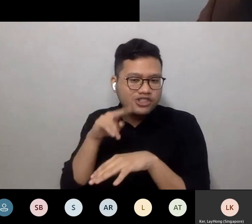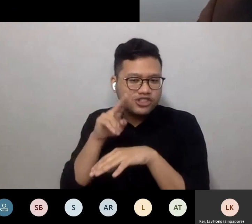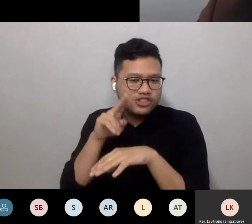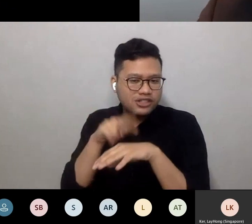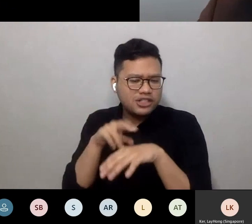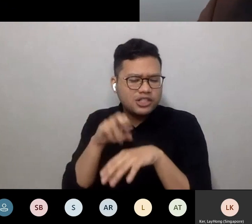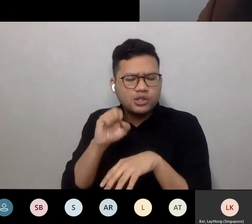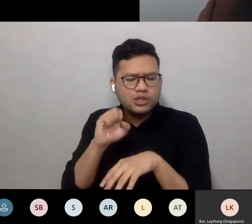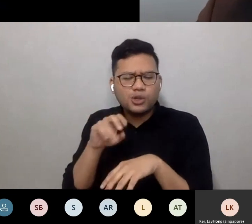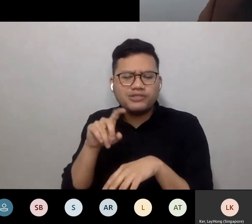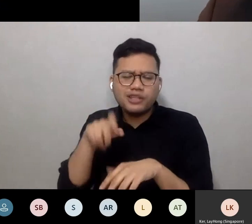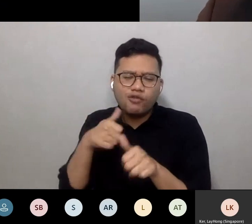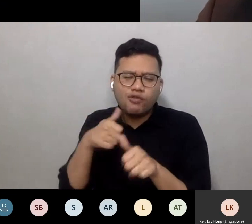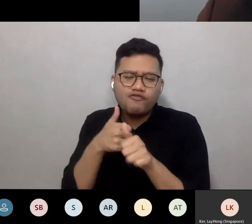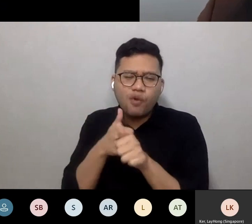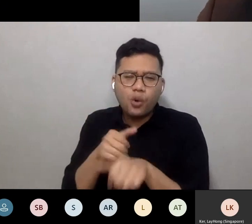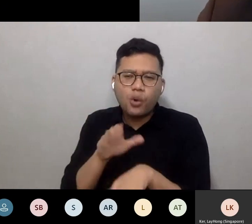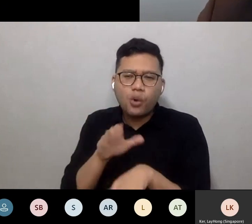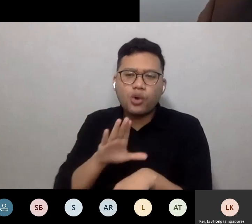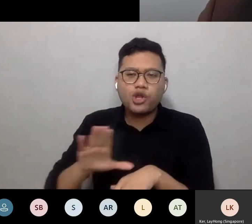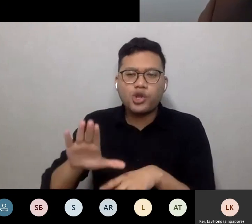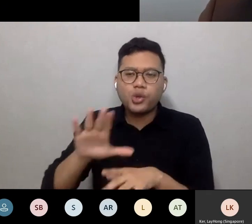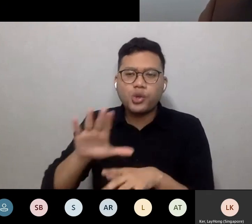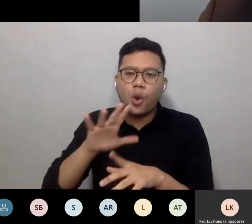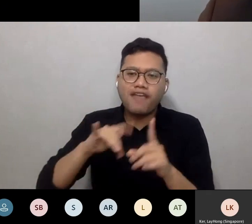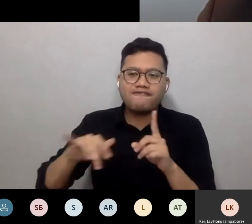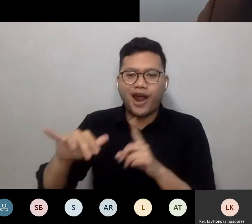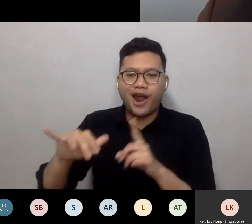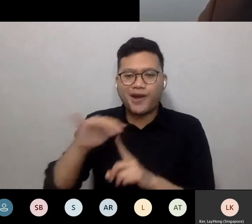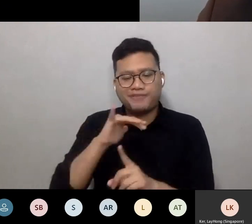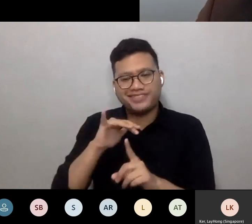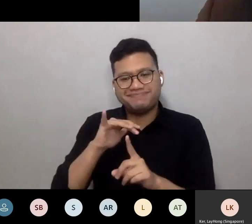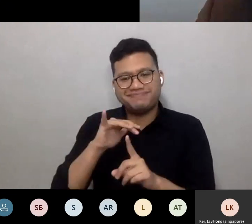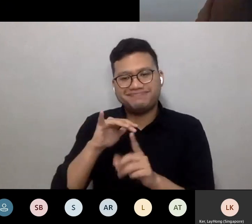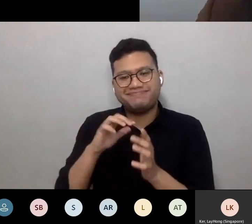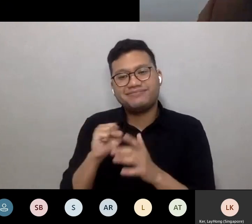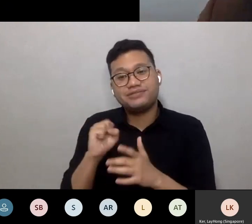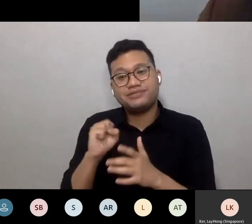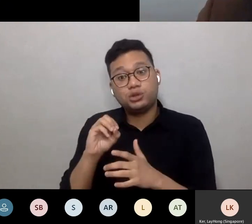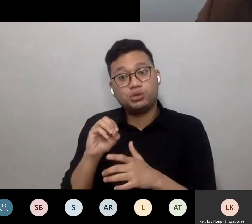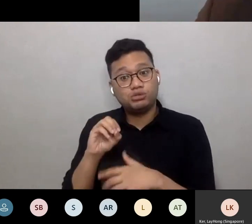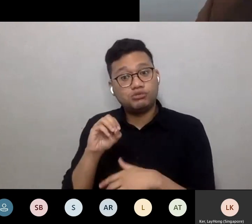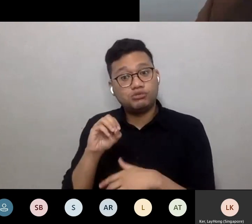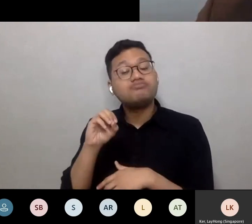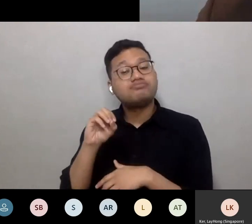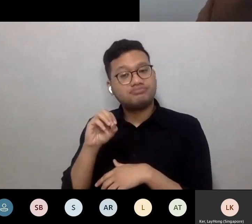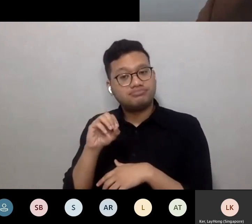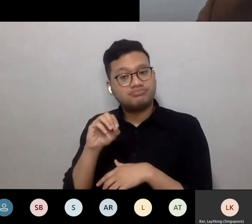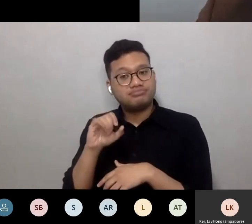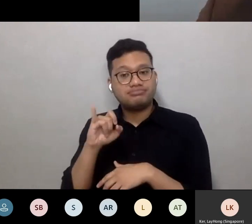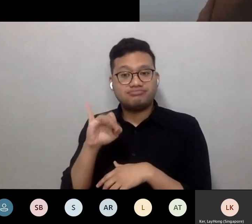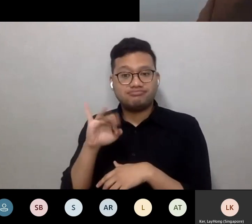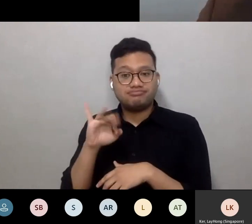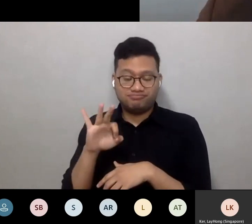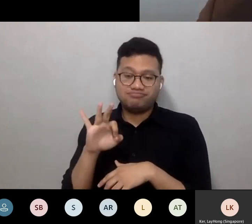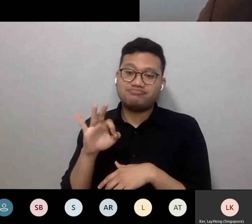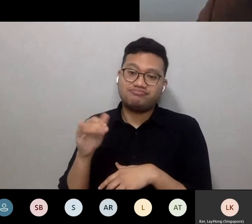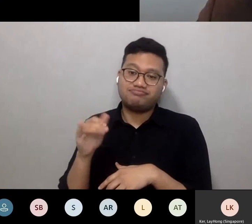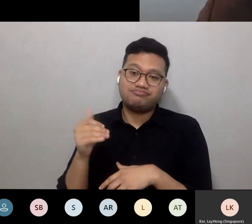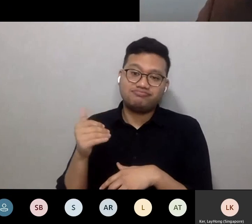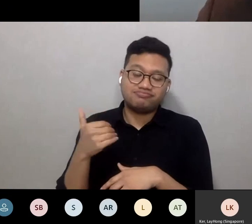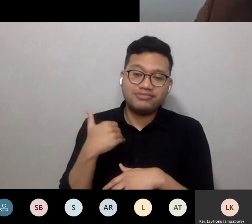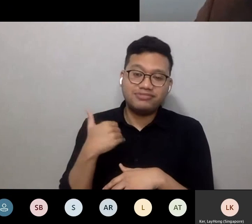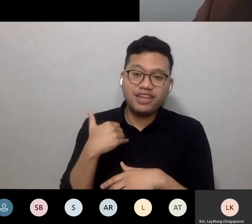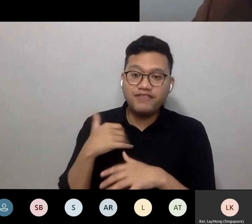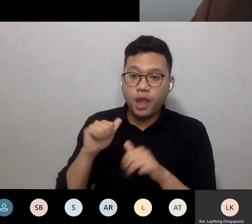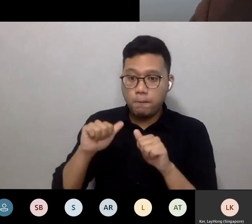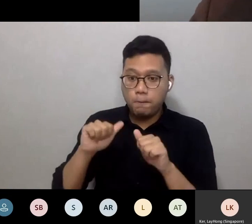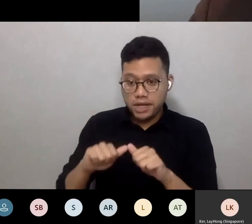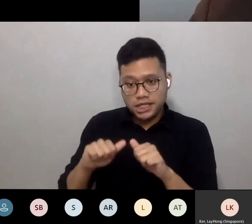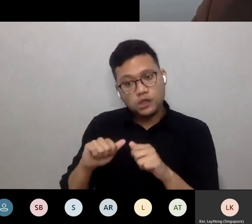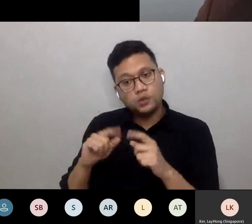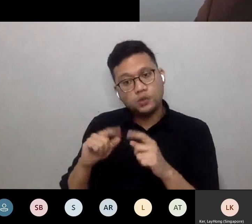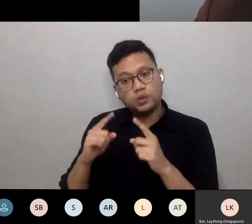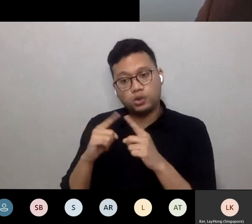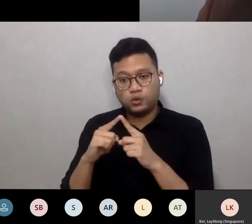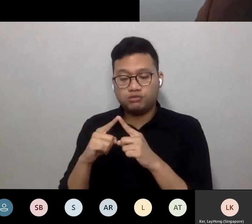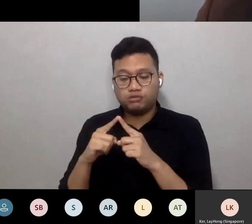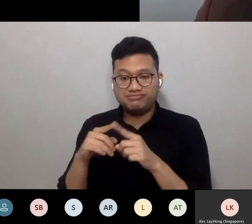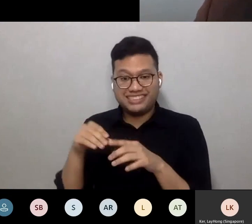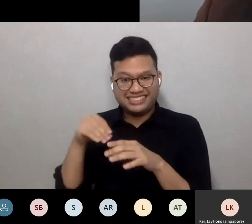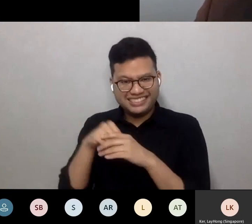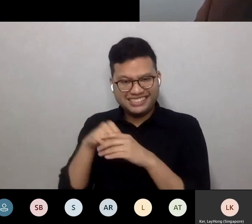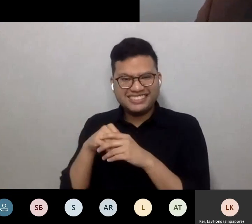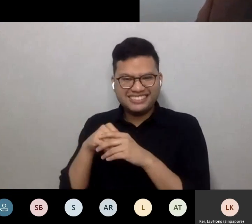in. And if there is the prospect of, you know, a form that matches the climate and the ability to, in the